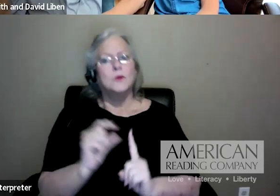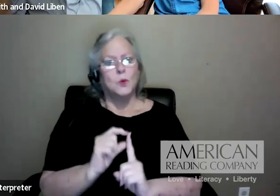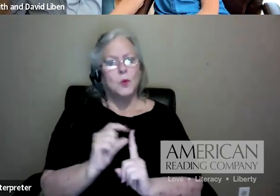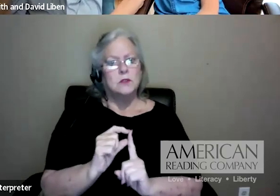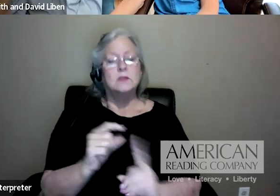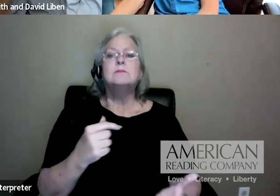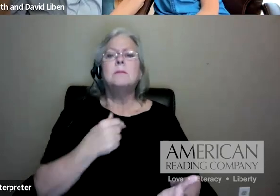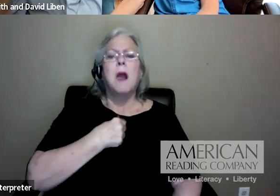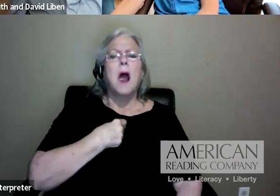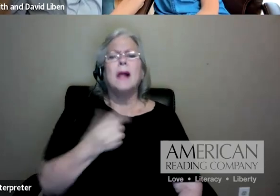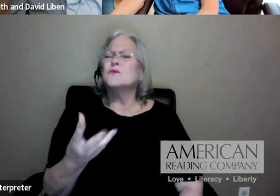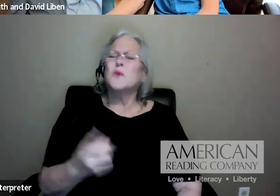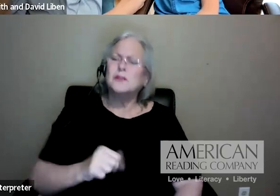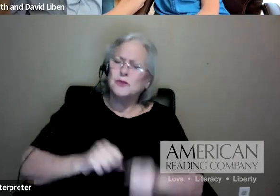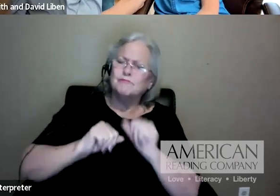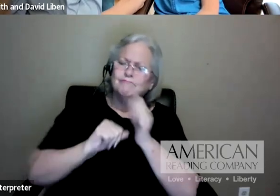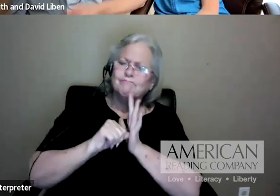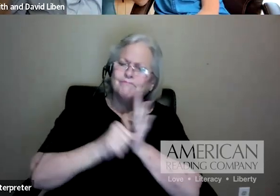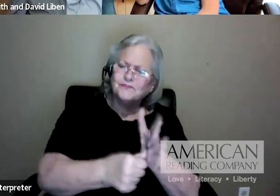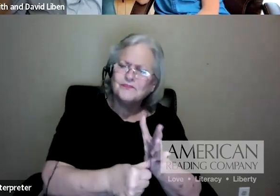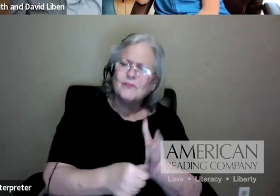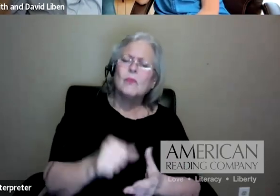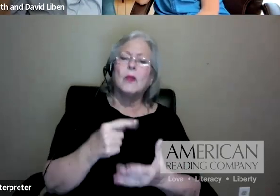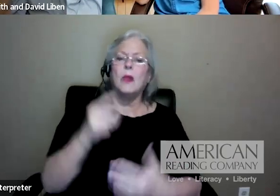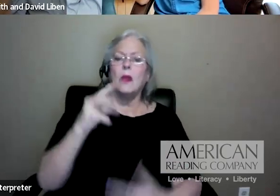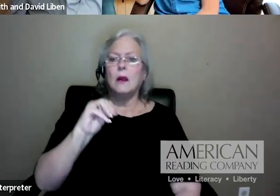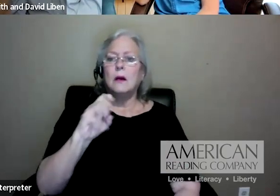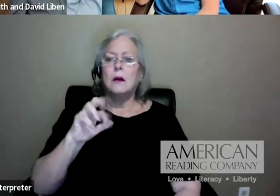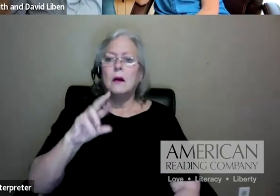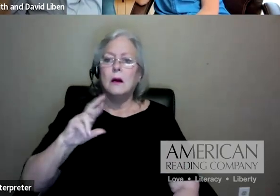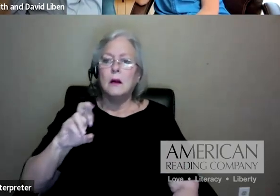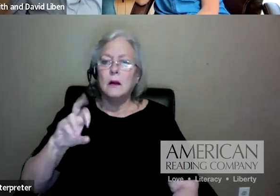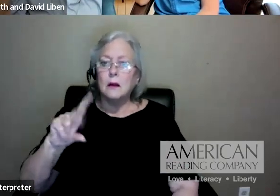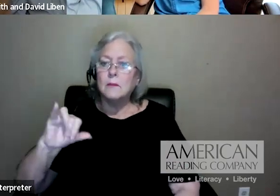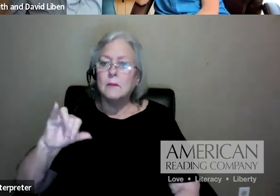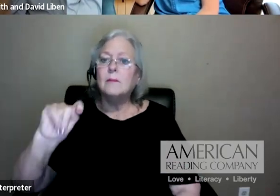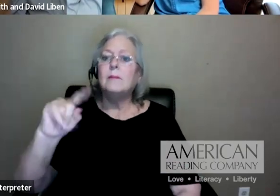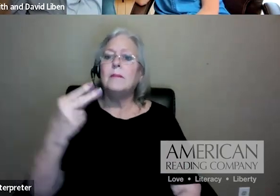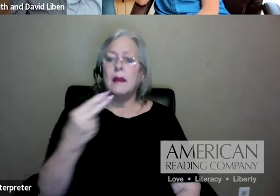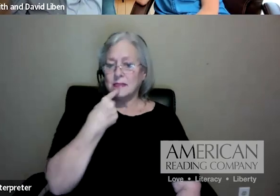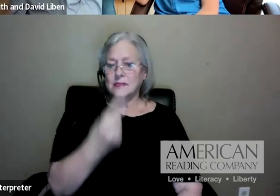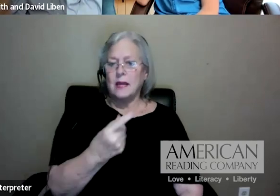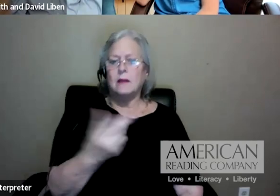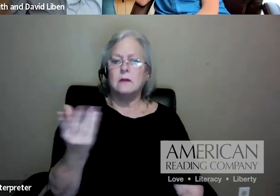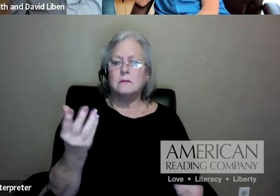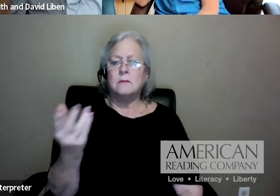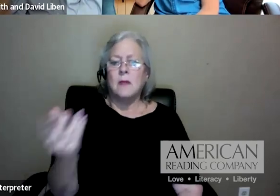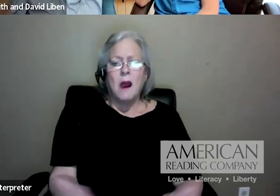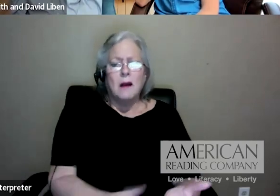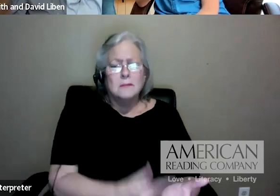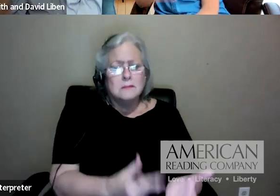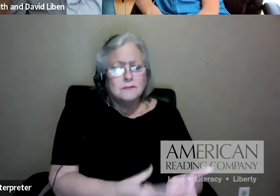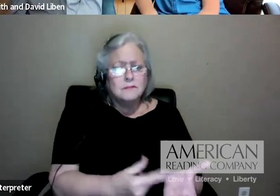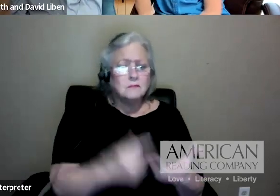that Meredith said, because a lot of times I've looked at lessons or curriculum, and they talk about activating students' knowledge, which is